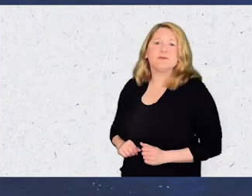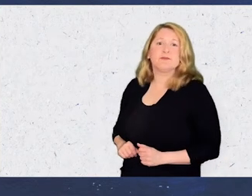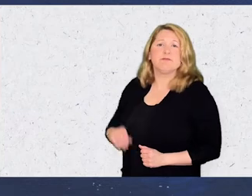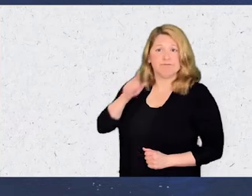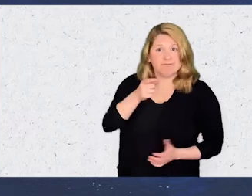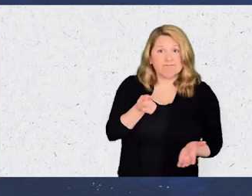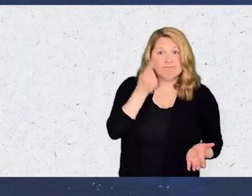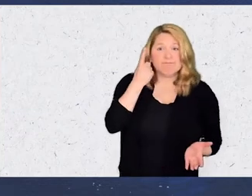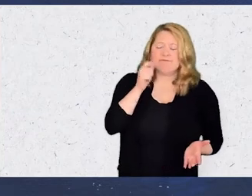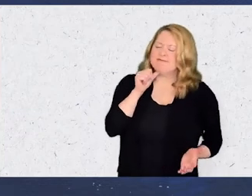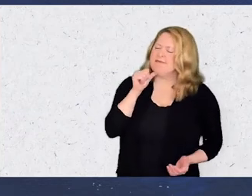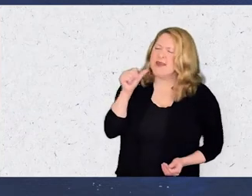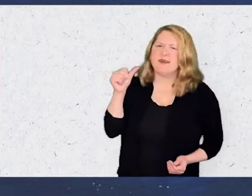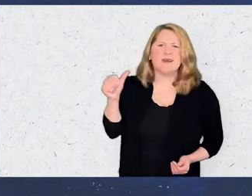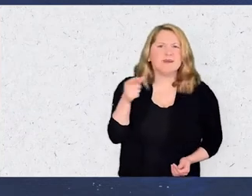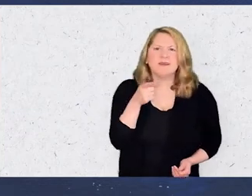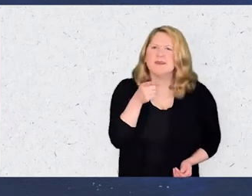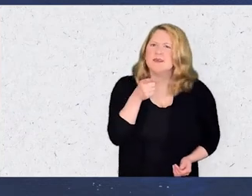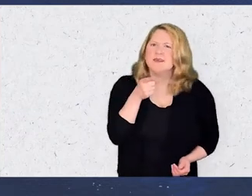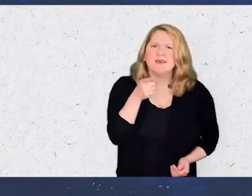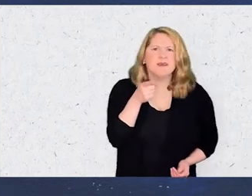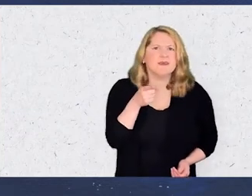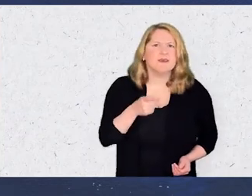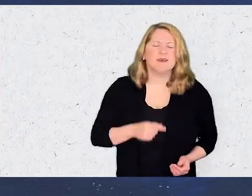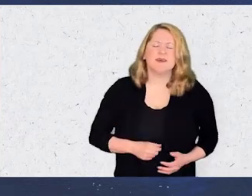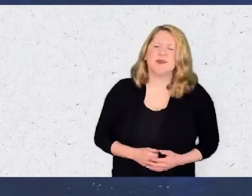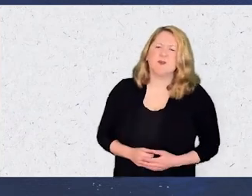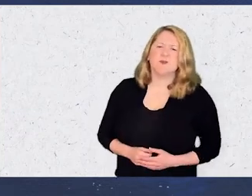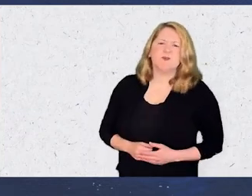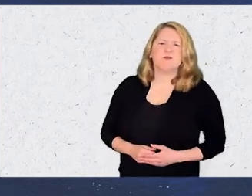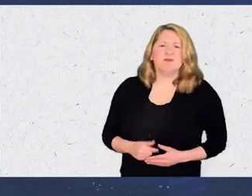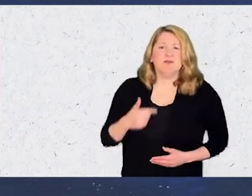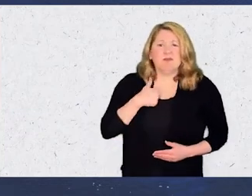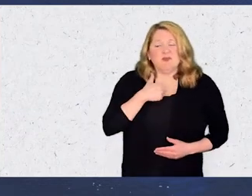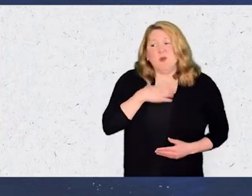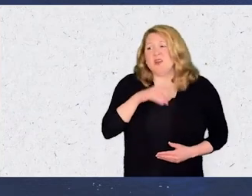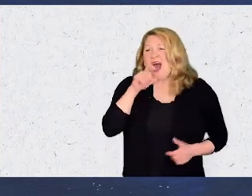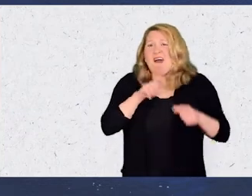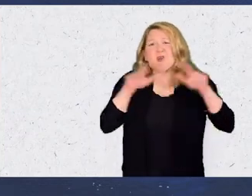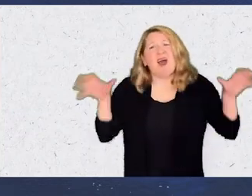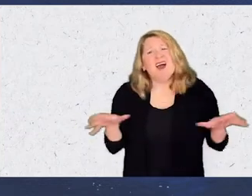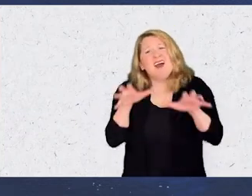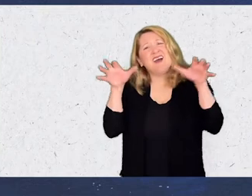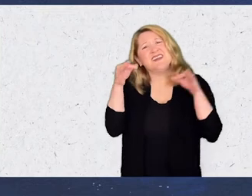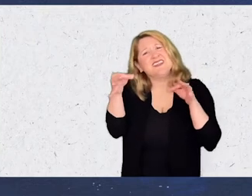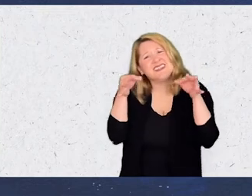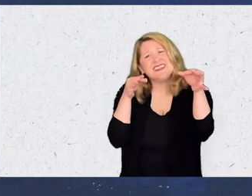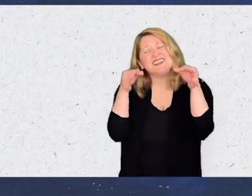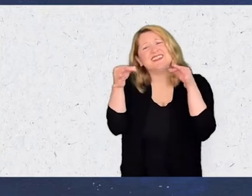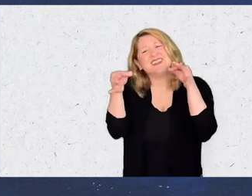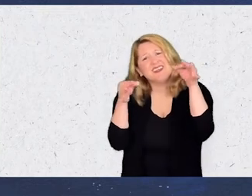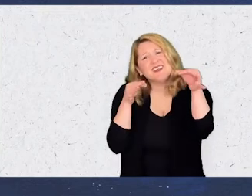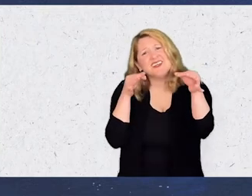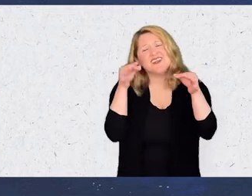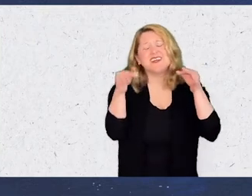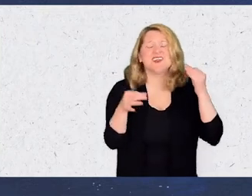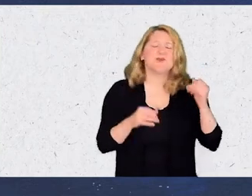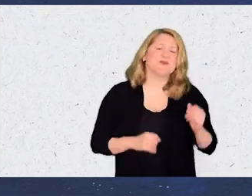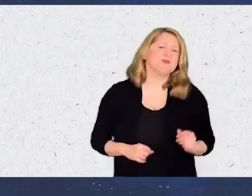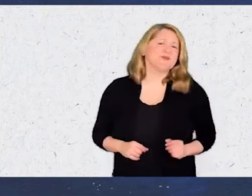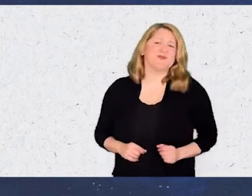You don't get it I wish I didn't have to make you try